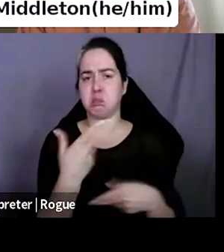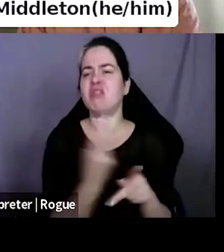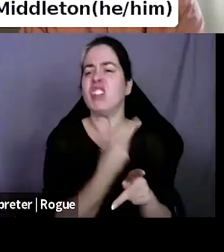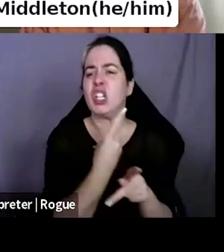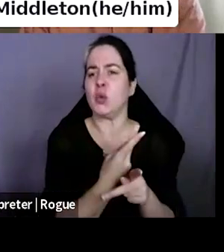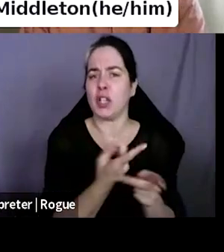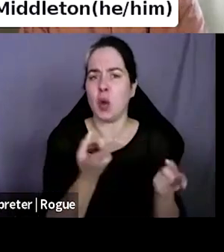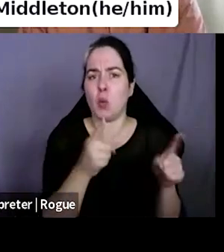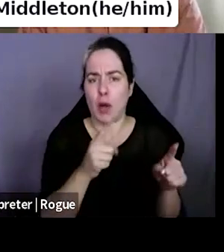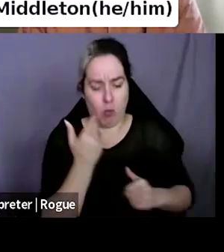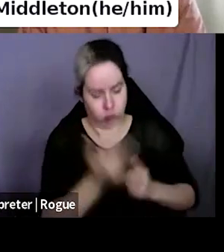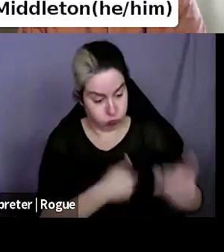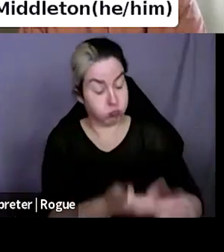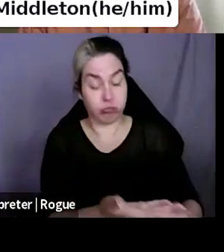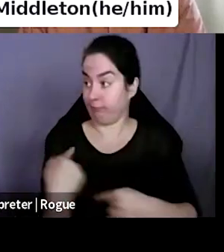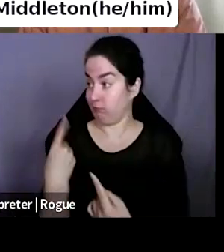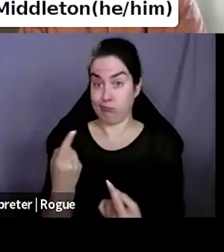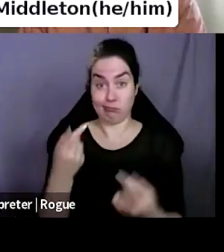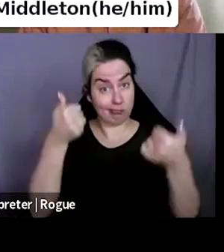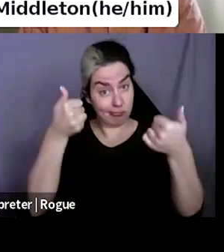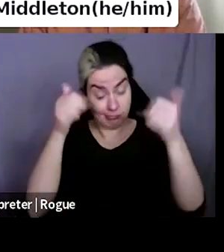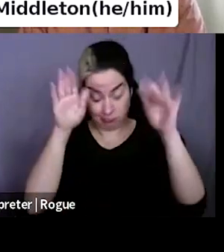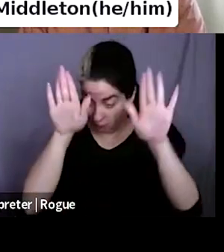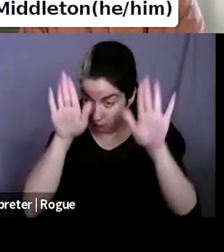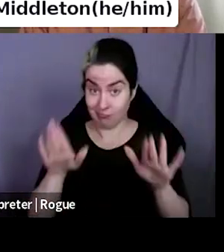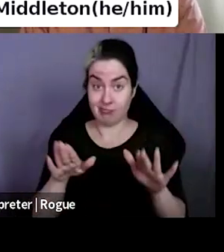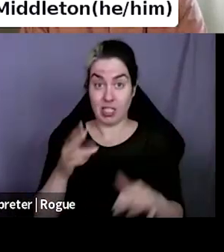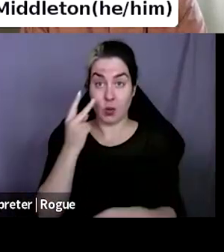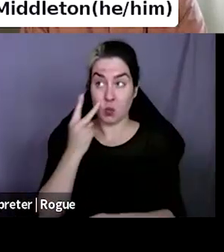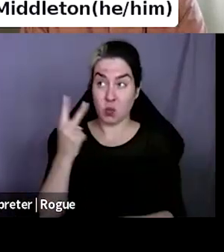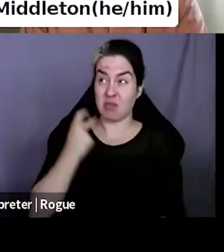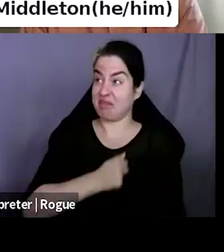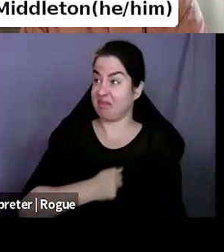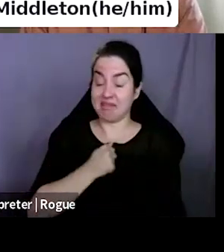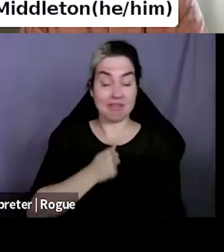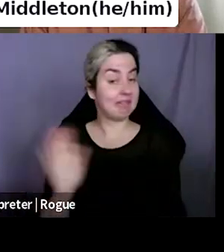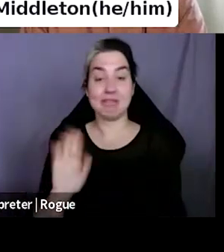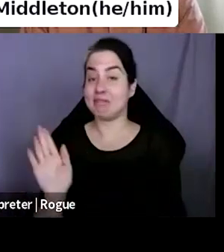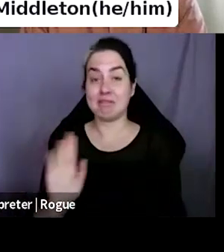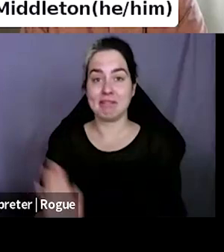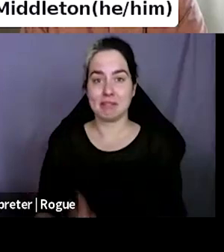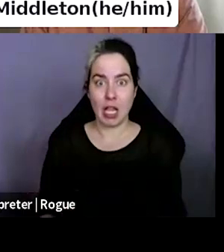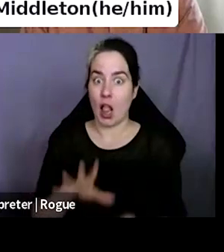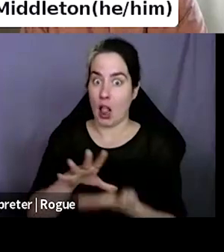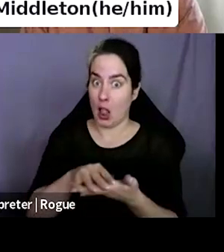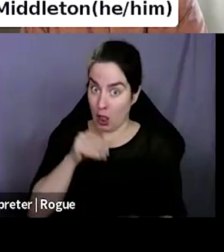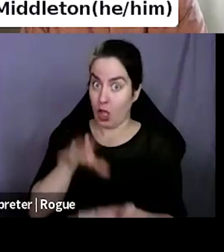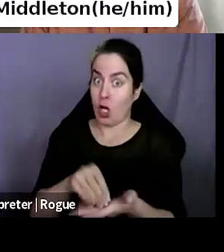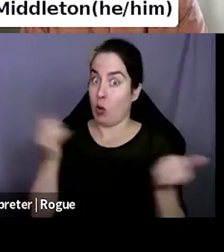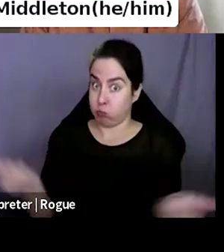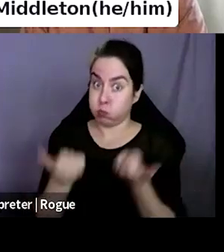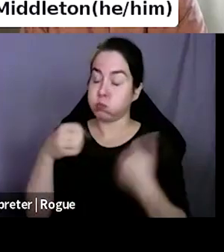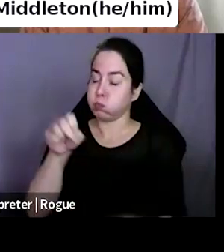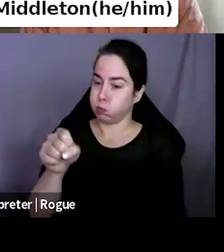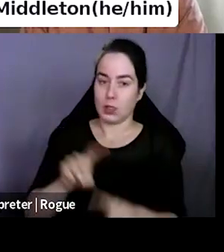and it's been great. Yeah. No, no regrets despite, uh, the huge learning curve. It's been fantastic.